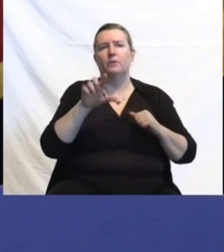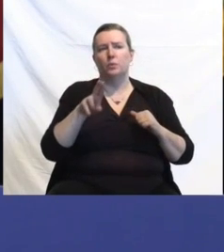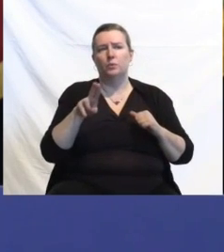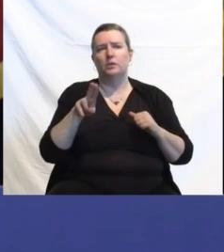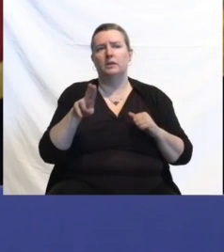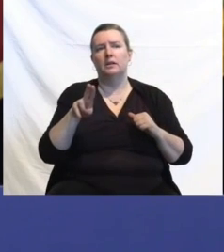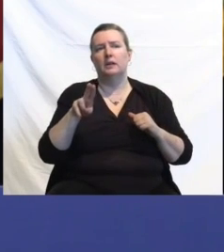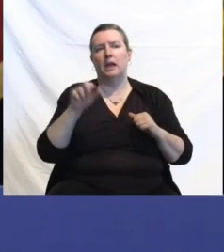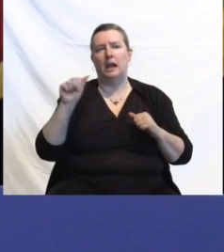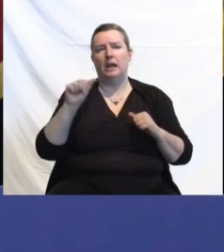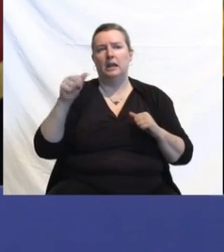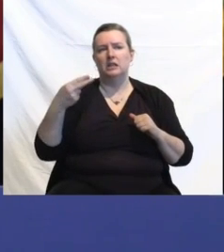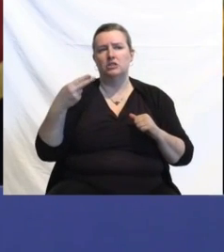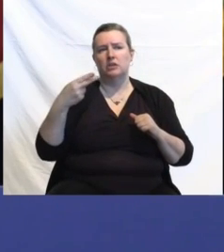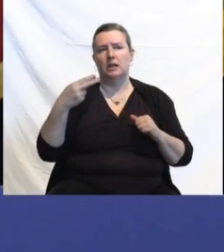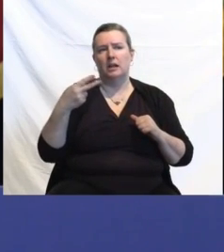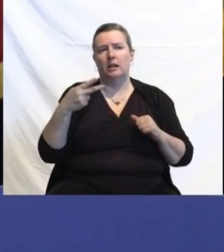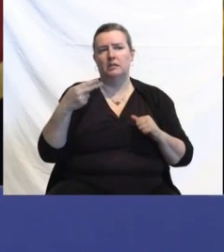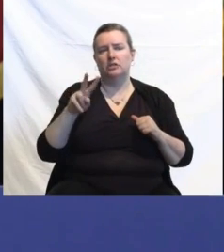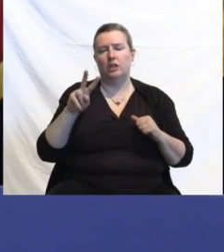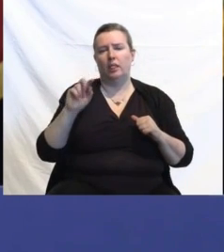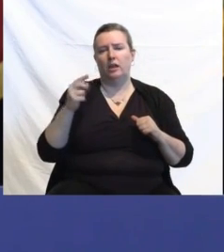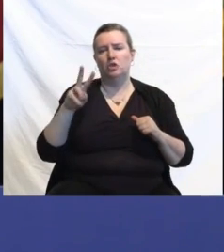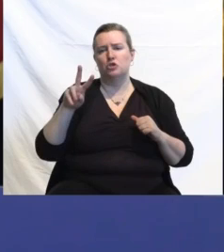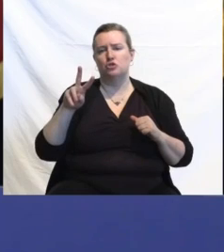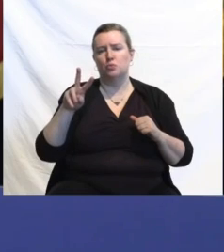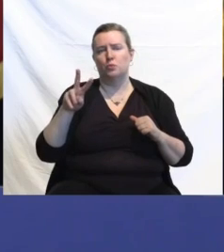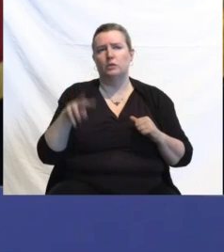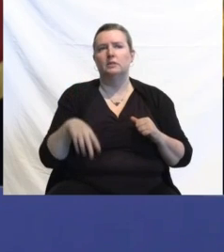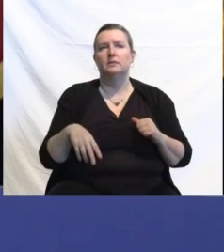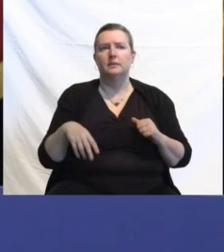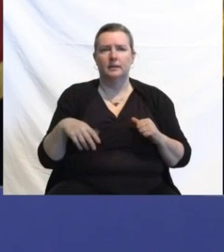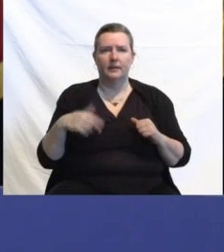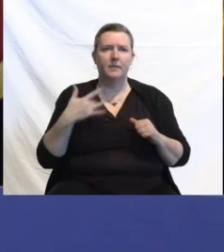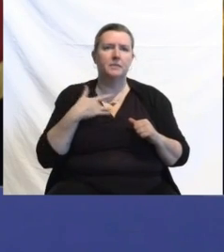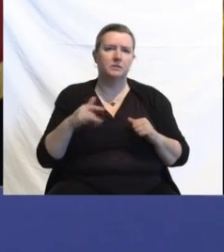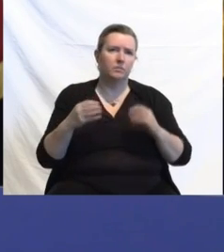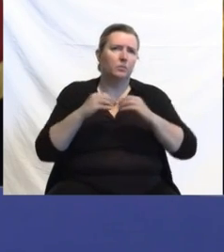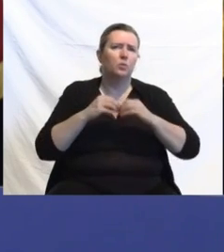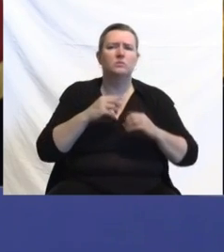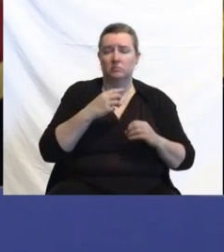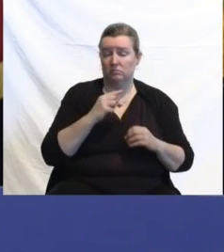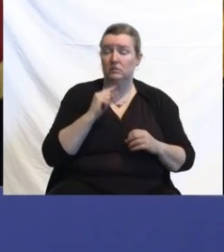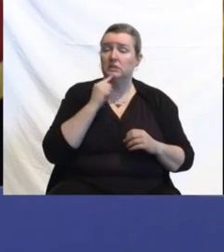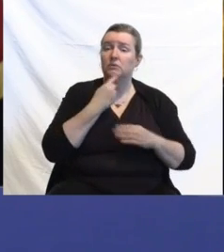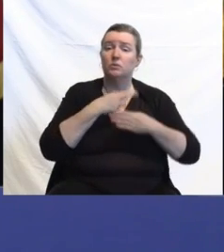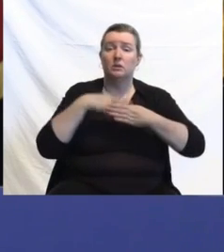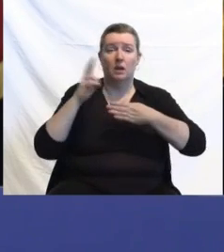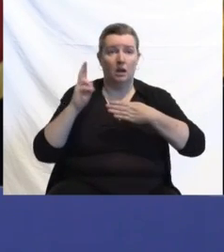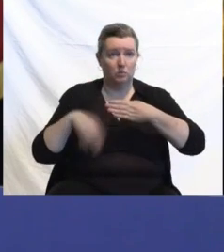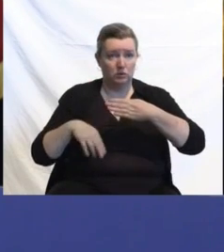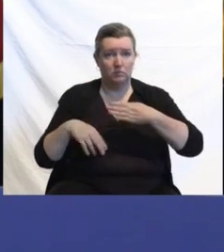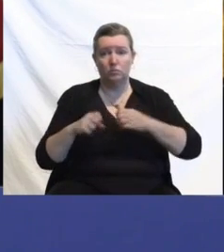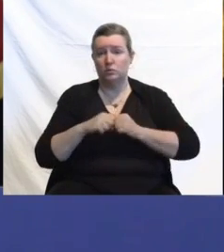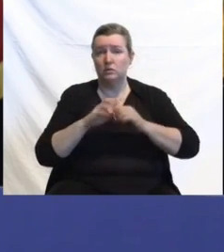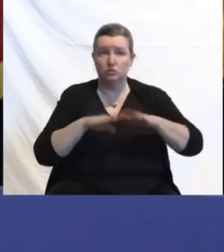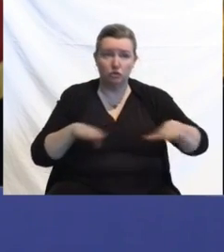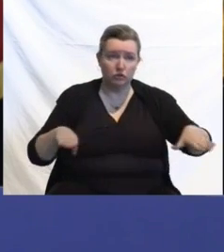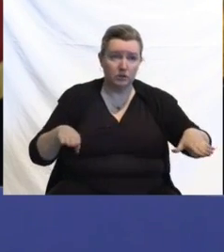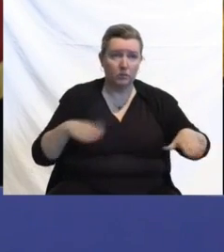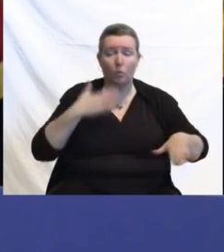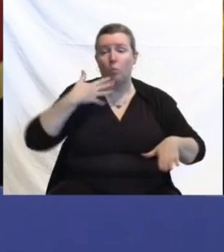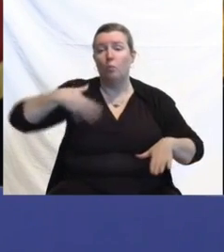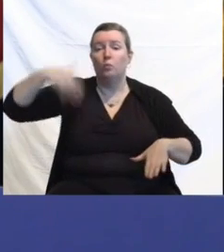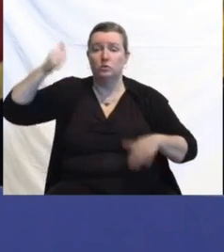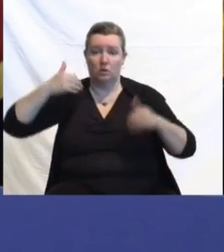which oftentimes leads to more severe outcomes, especially among children and older adults. And,